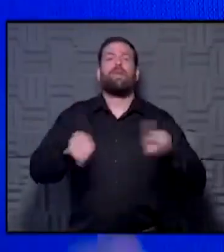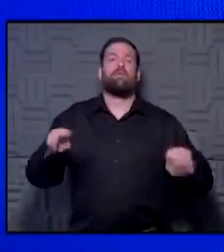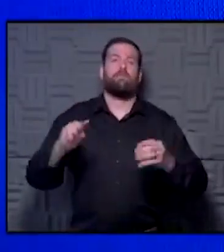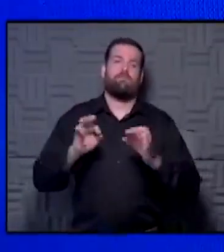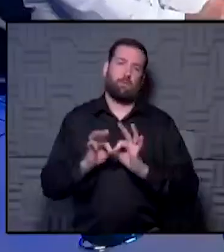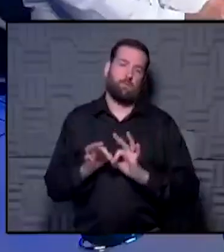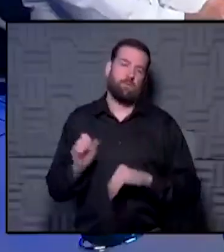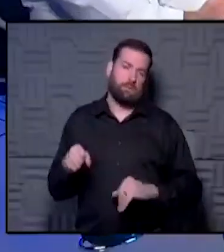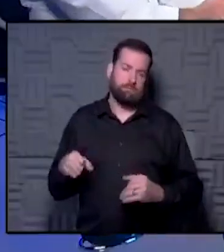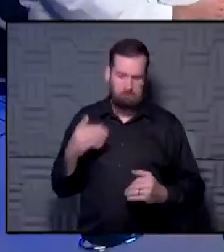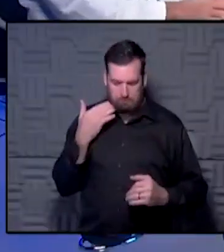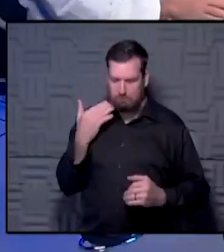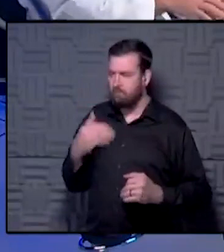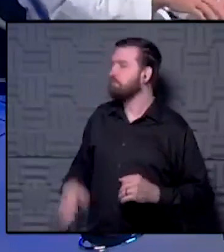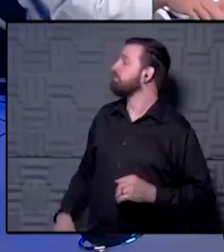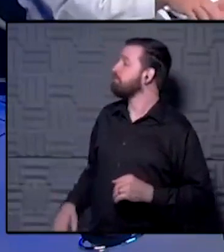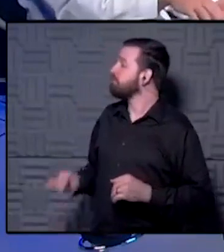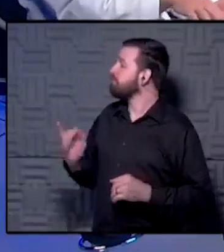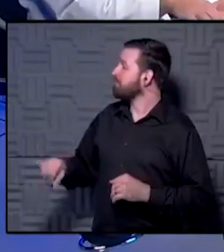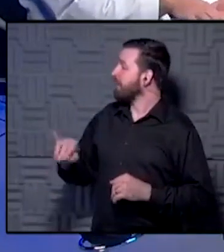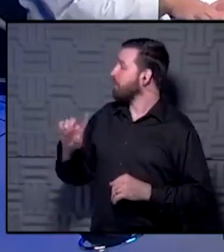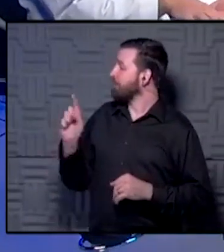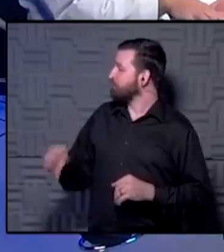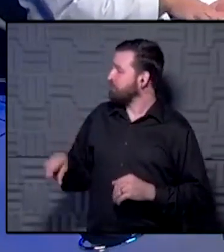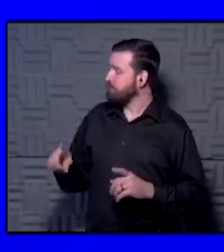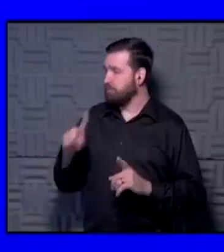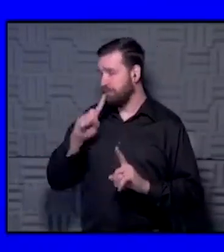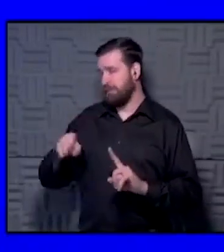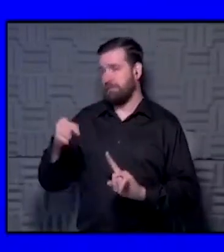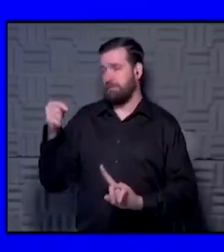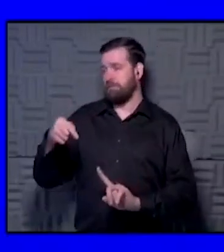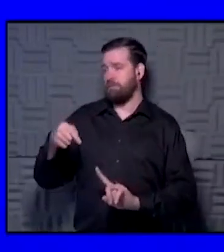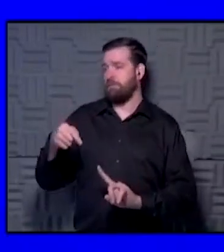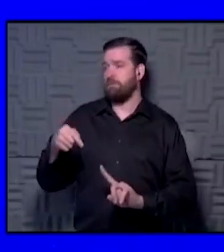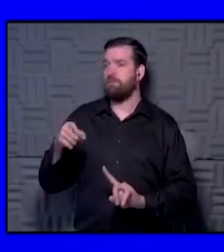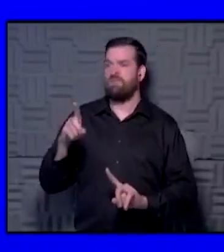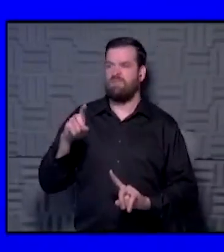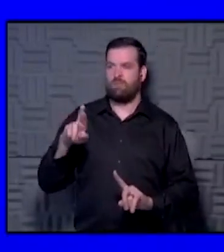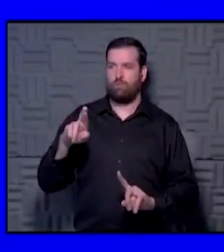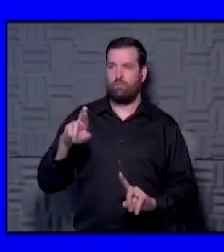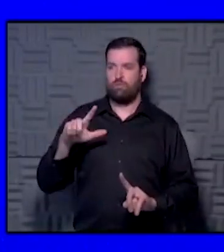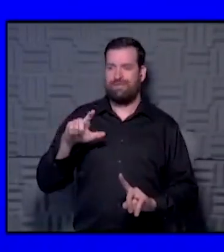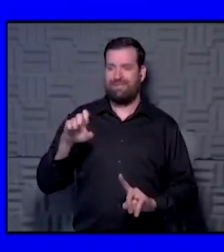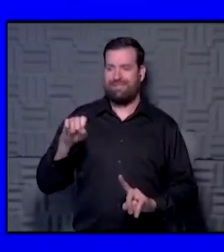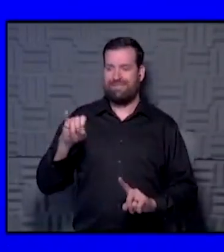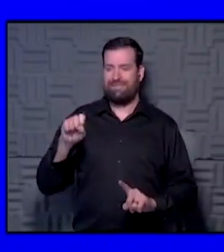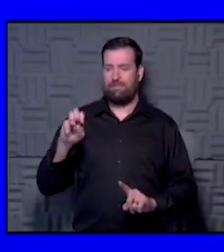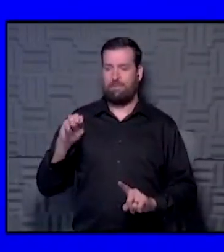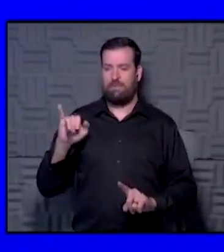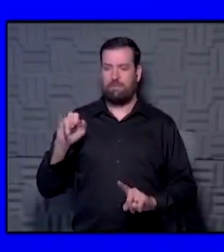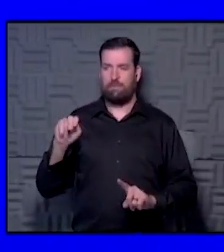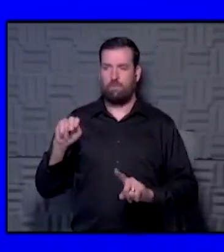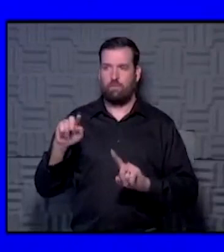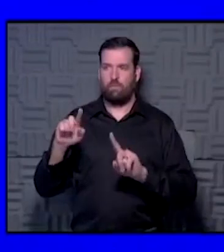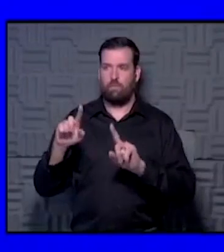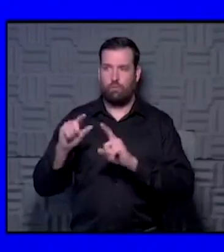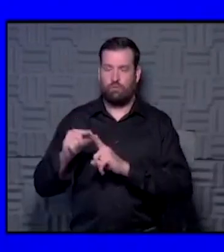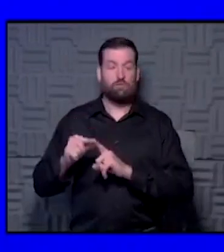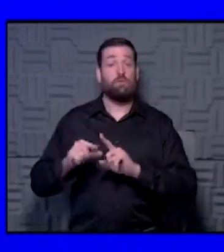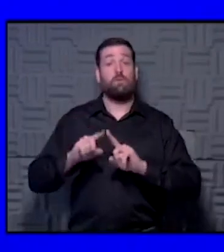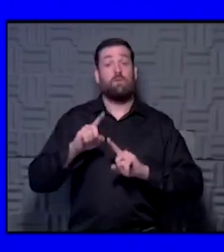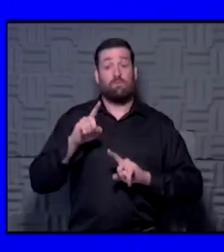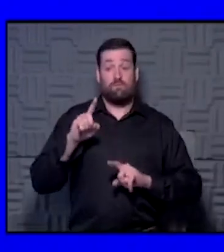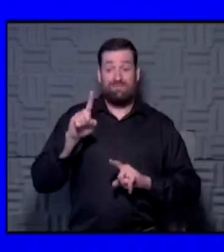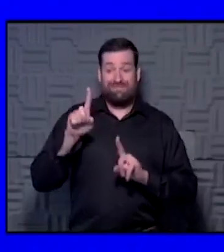Yeah, and I think that question will center on, you know, in Dr. Leesman's words, no test is 100%.